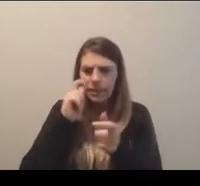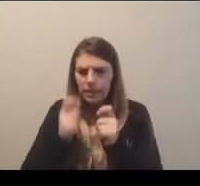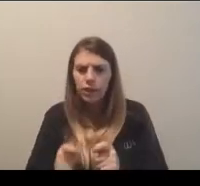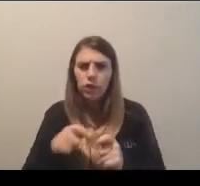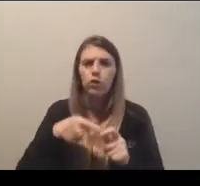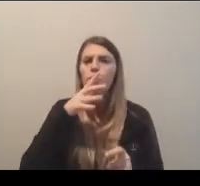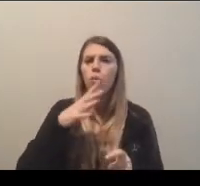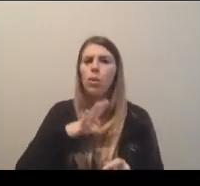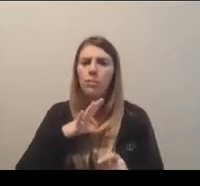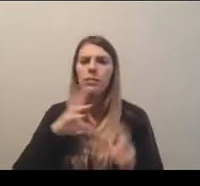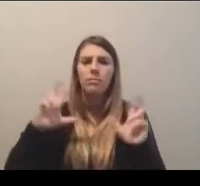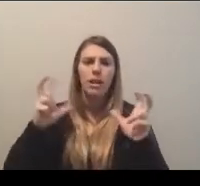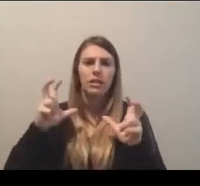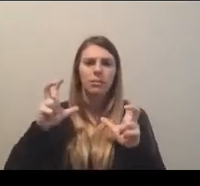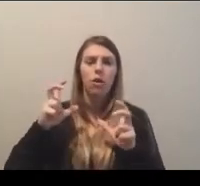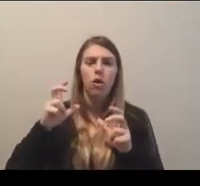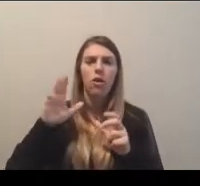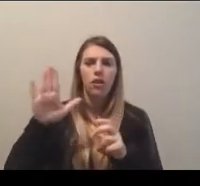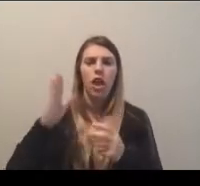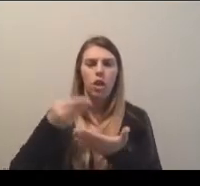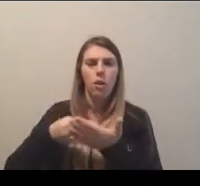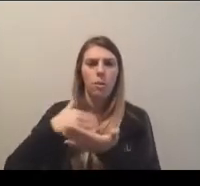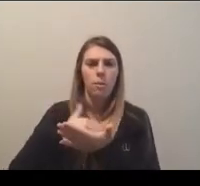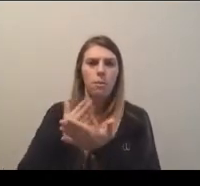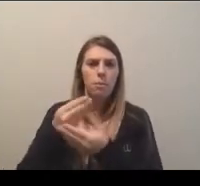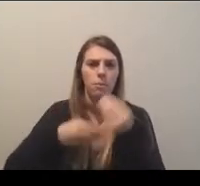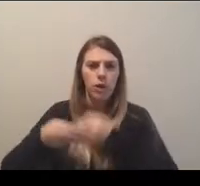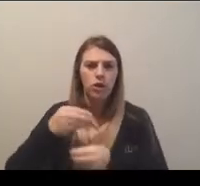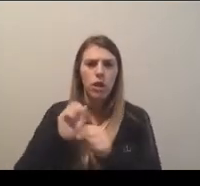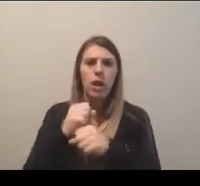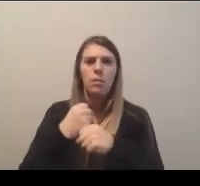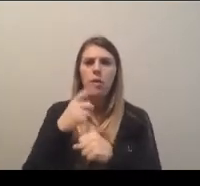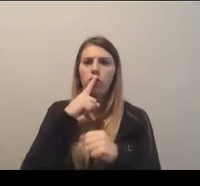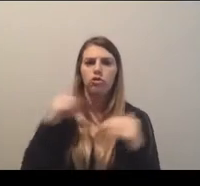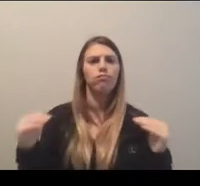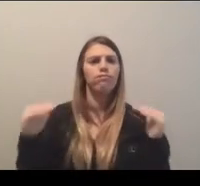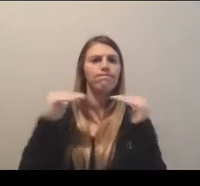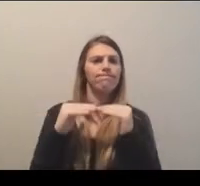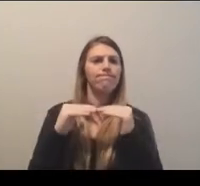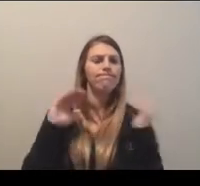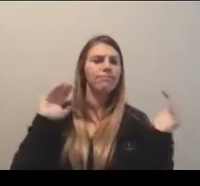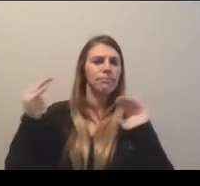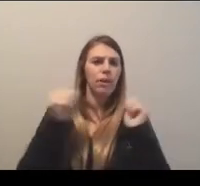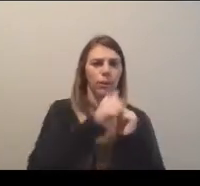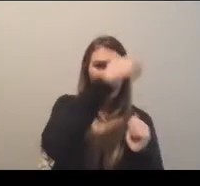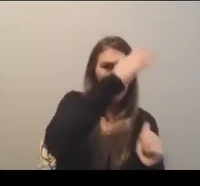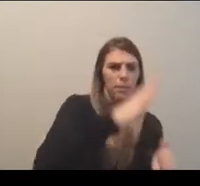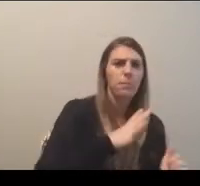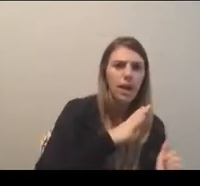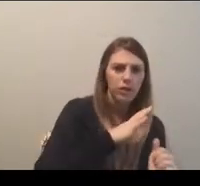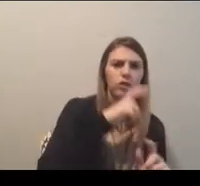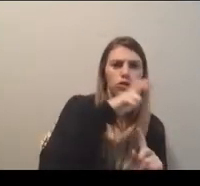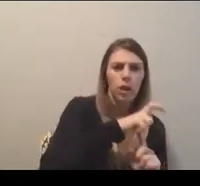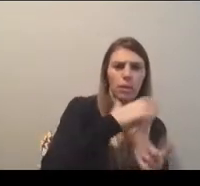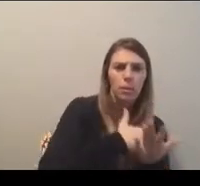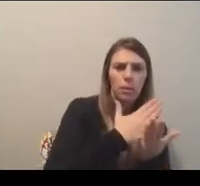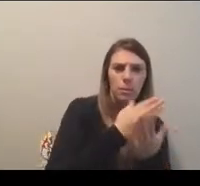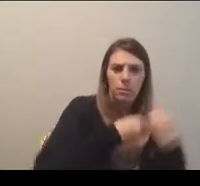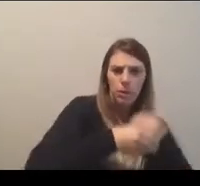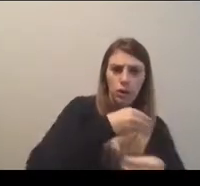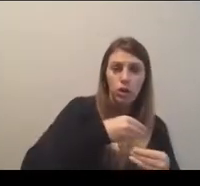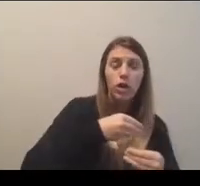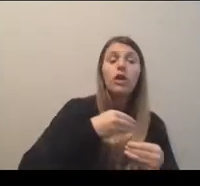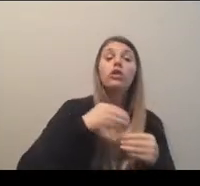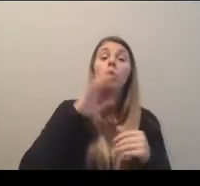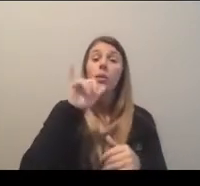basketball championships budget and to right-size some of the equity in comparison with the men's championship budget. So while that